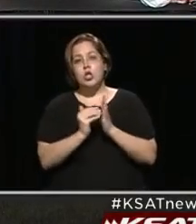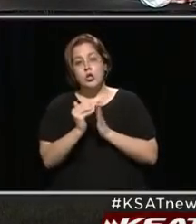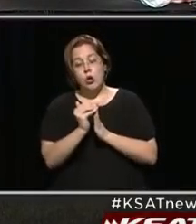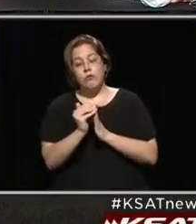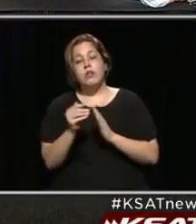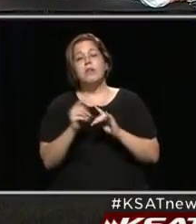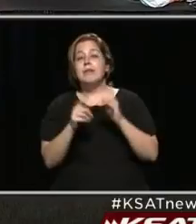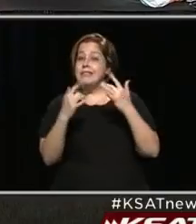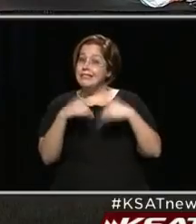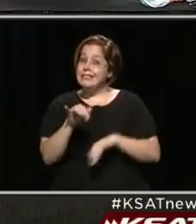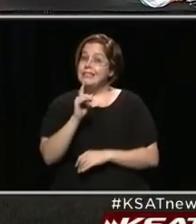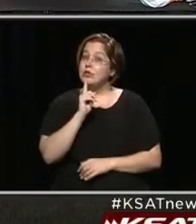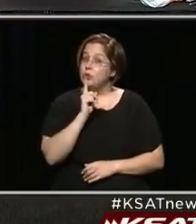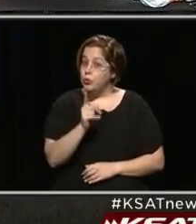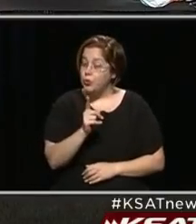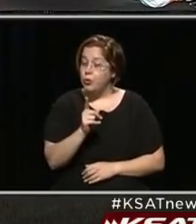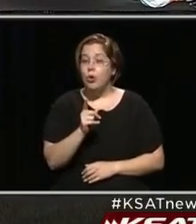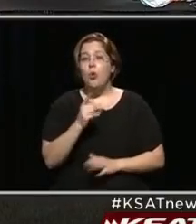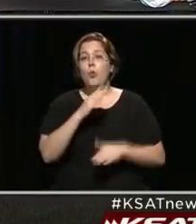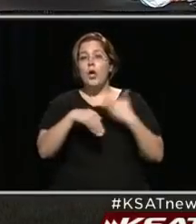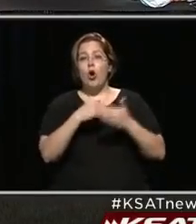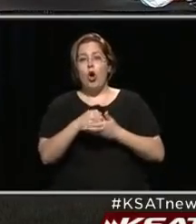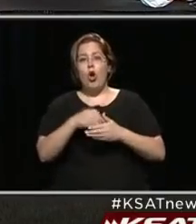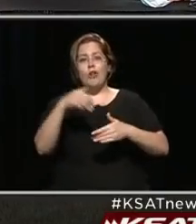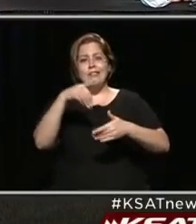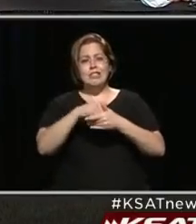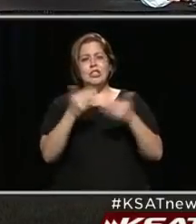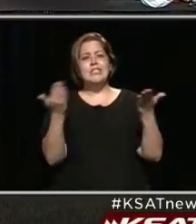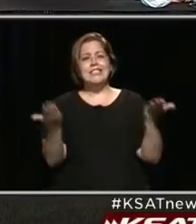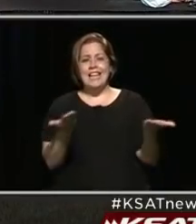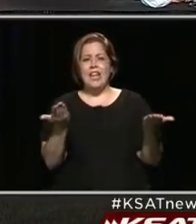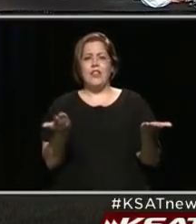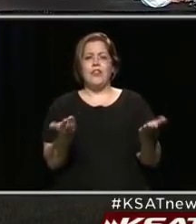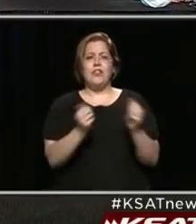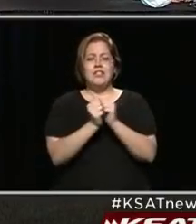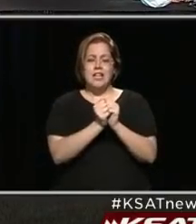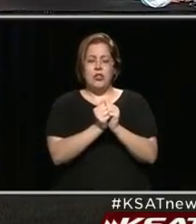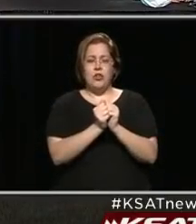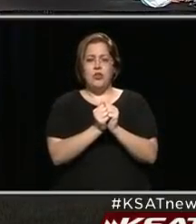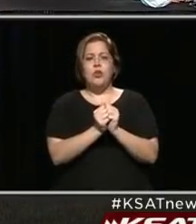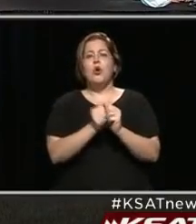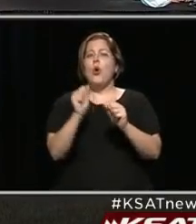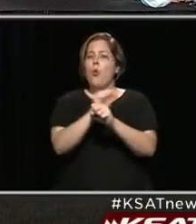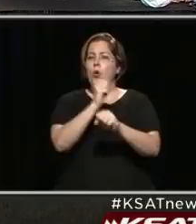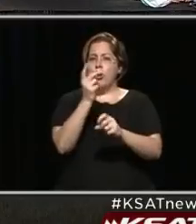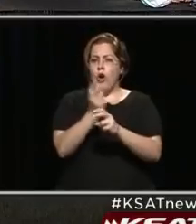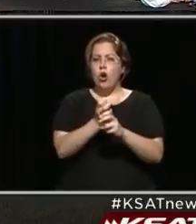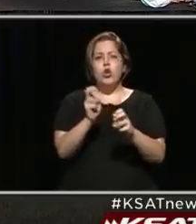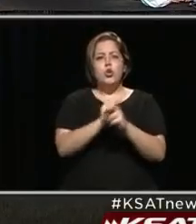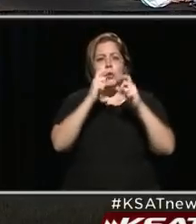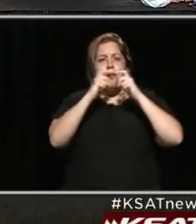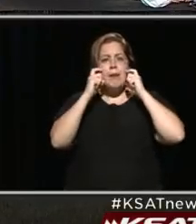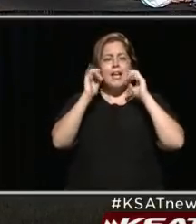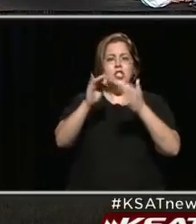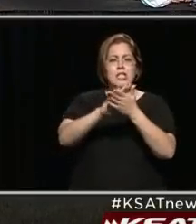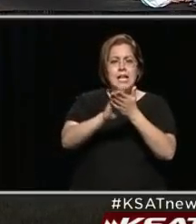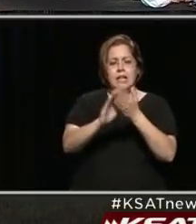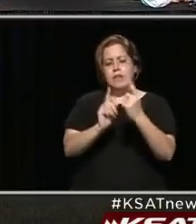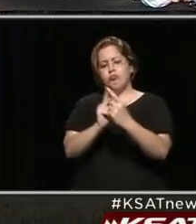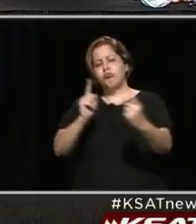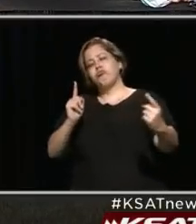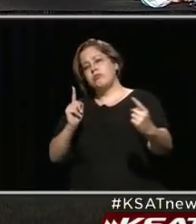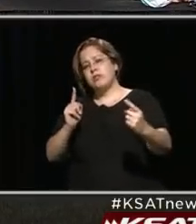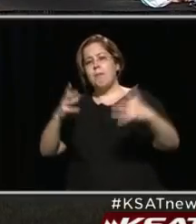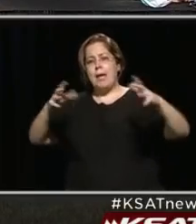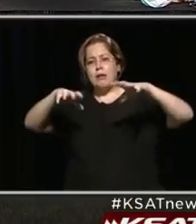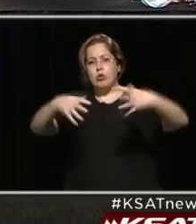still true. We are all in this together. So let's keep working hard, physical distance, wear a mask, personal hygiene, stay away from large